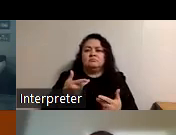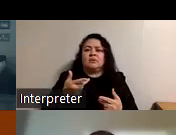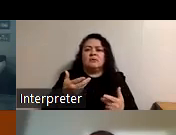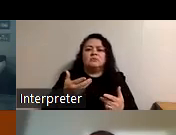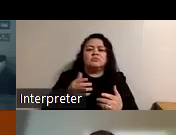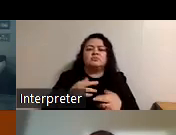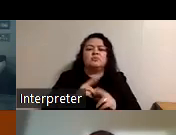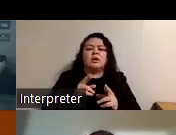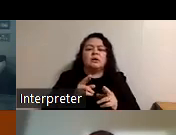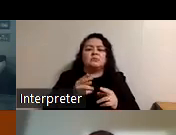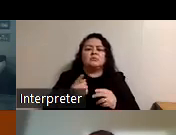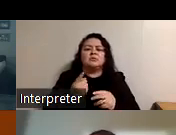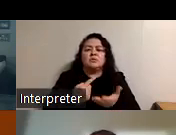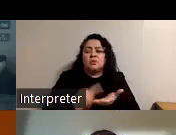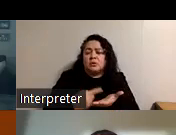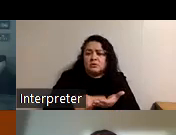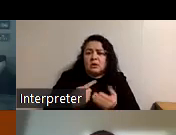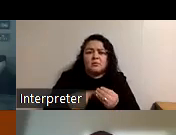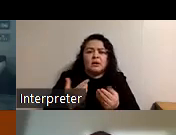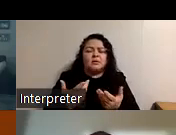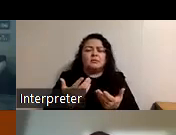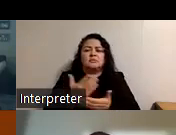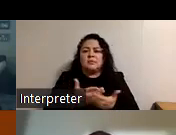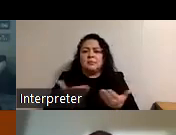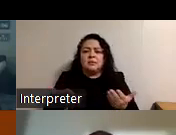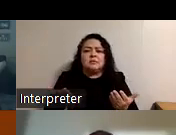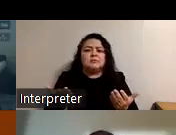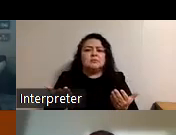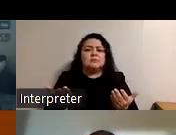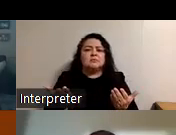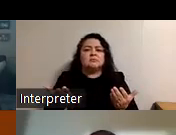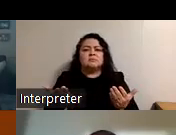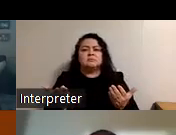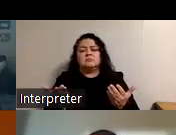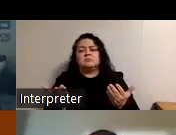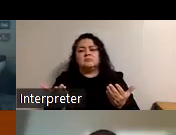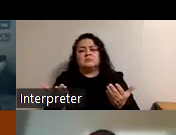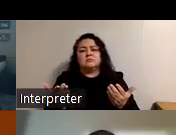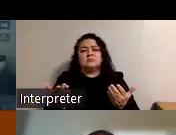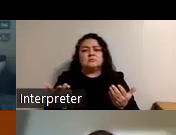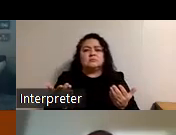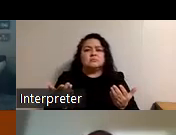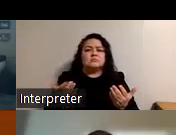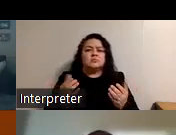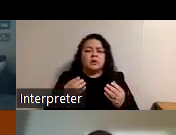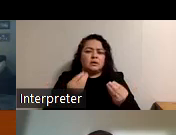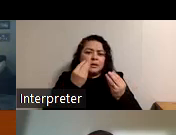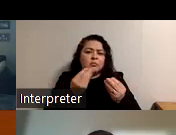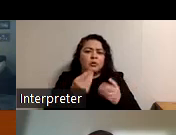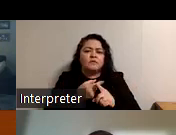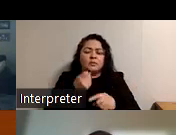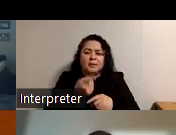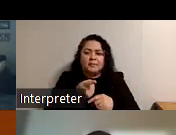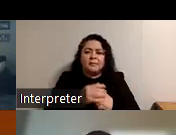some things we want to talk about some things that you know we we get the input from him